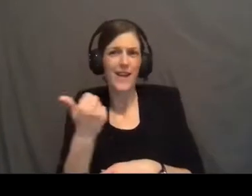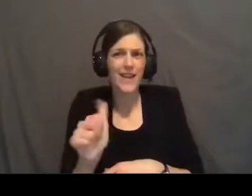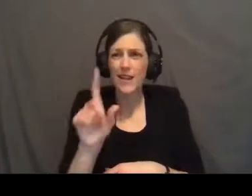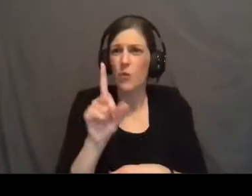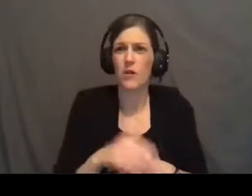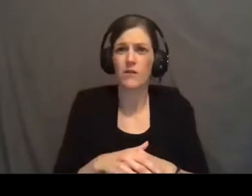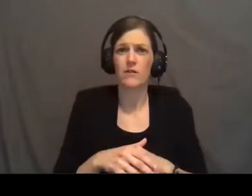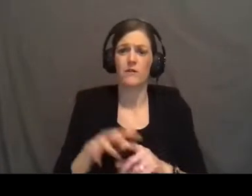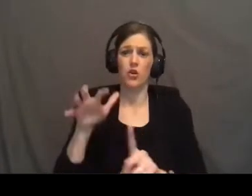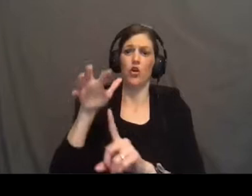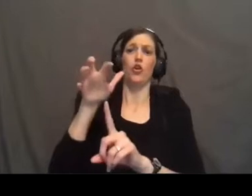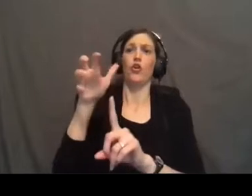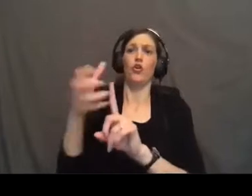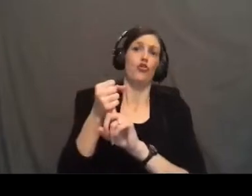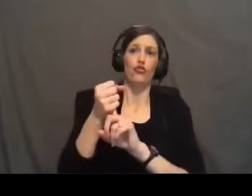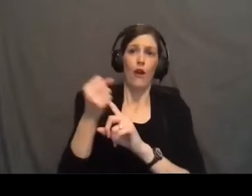grab a stranger